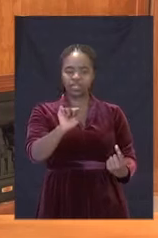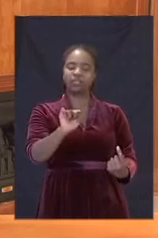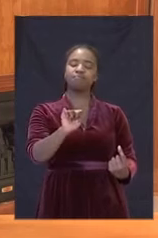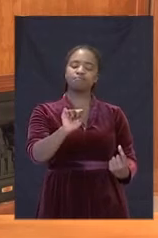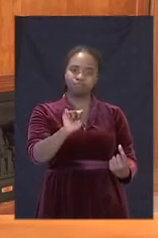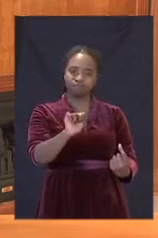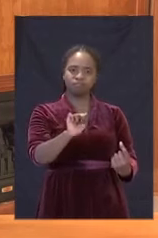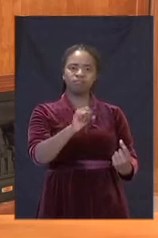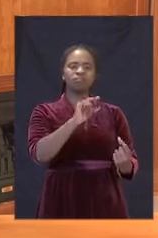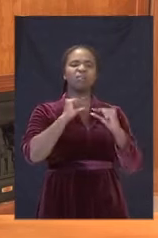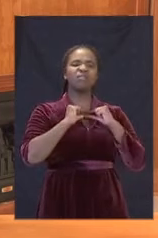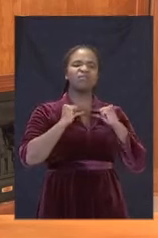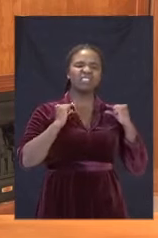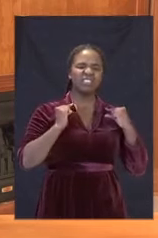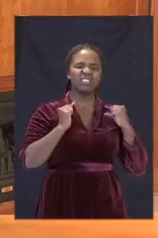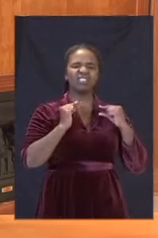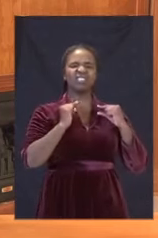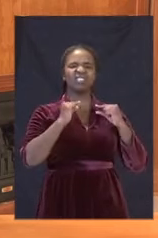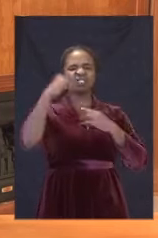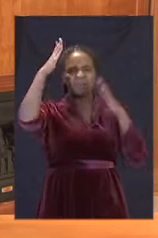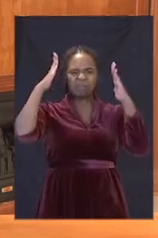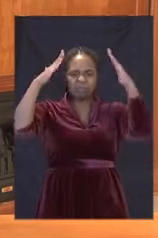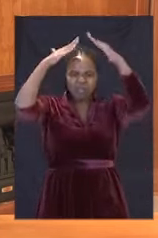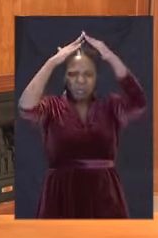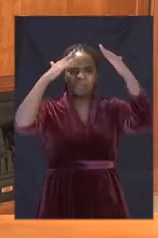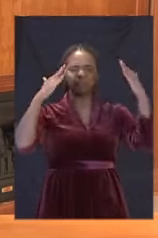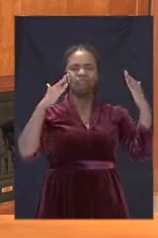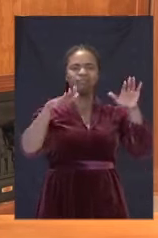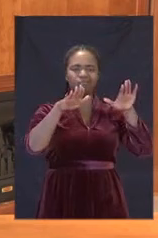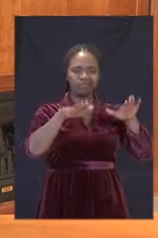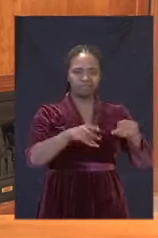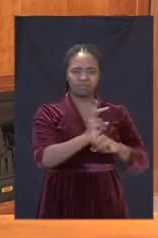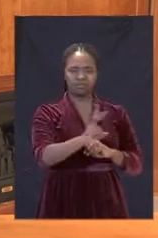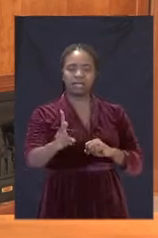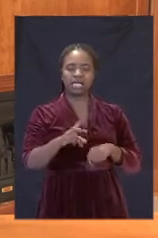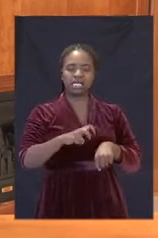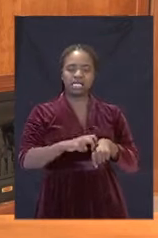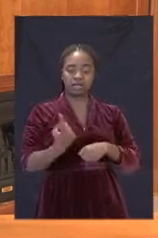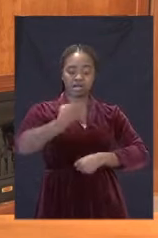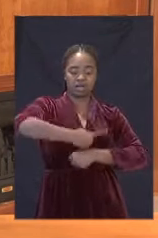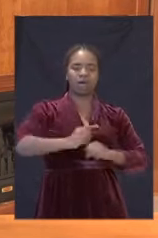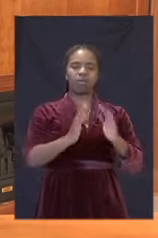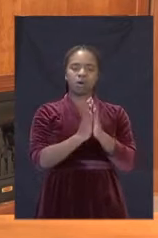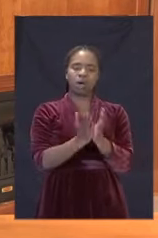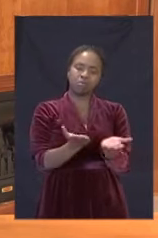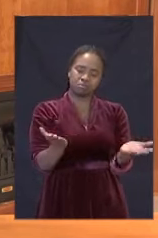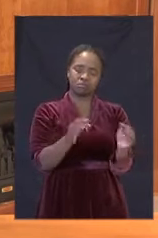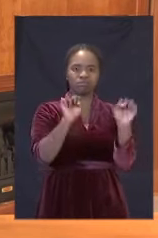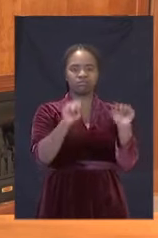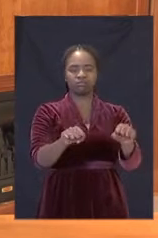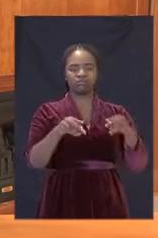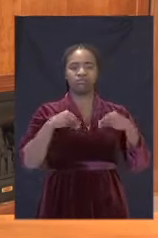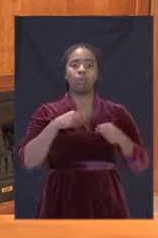that has been made by our religious leaders for a day of prayer. Prayer will comfort